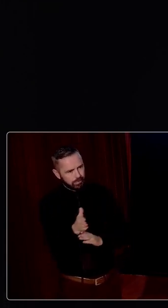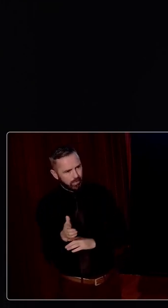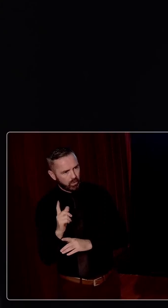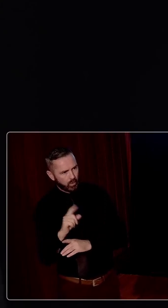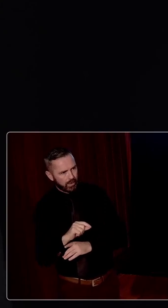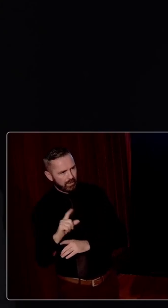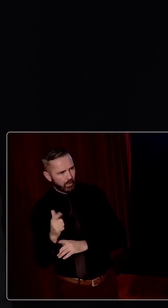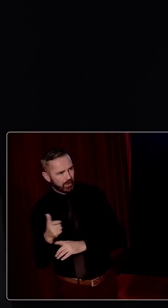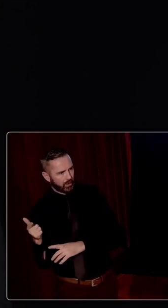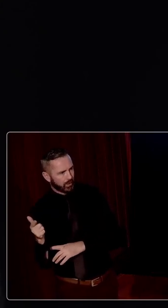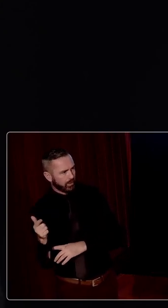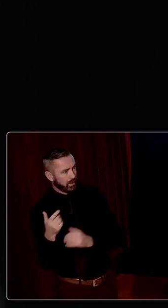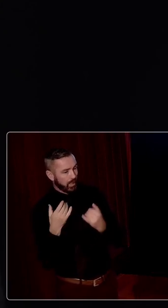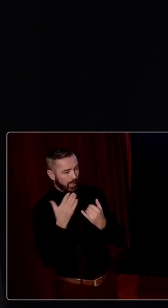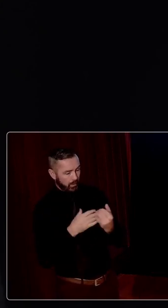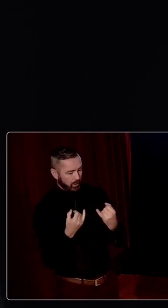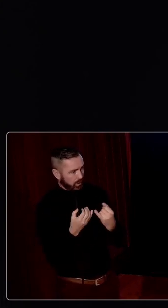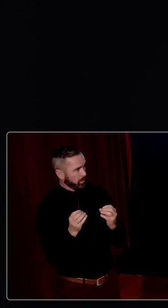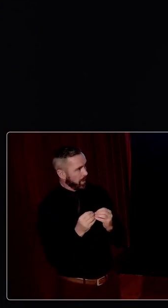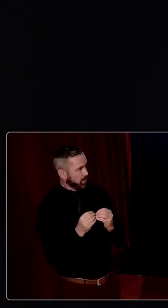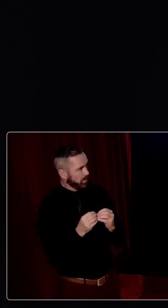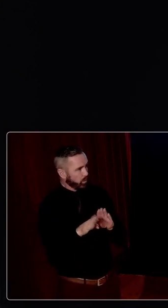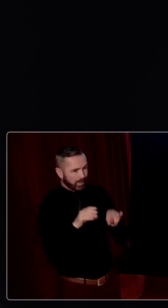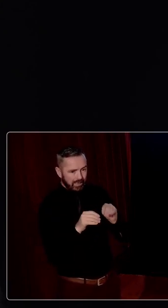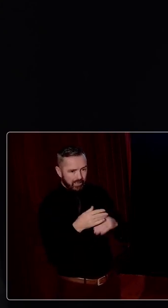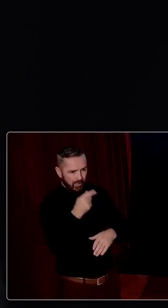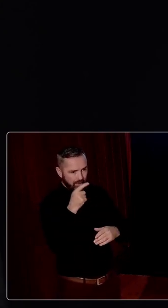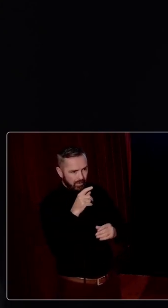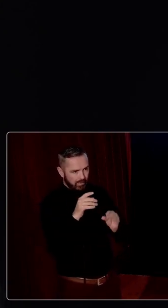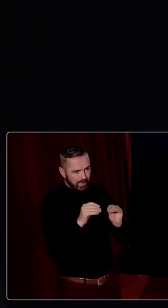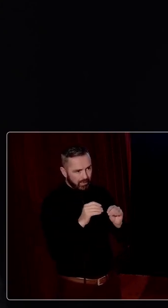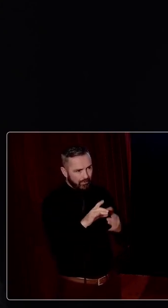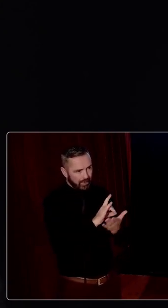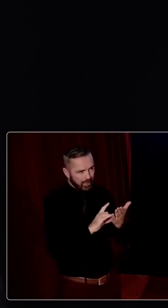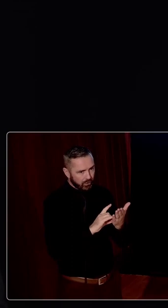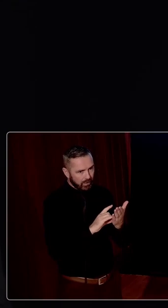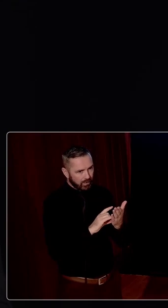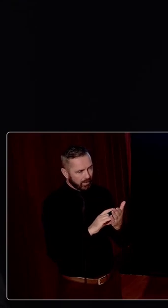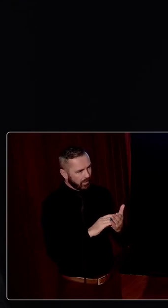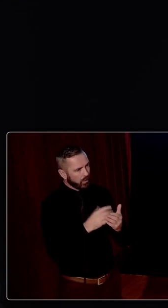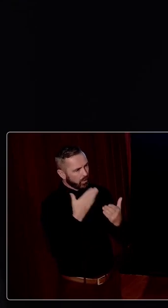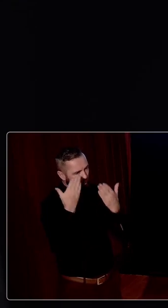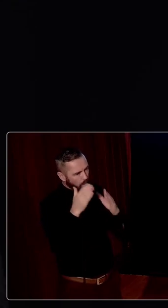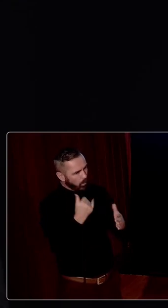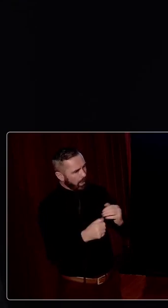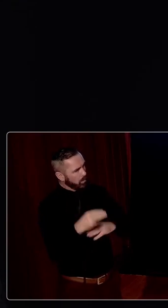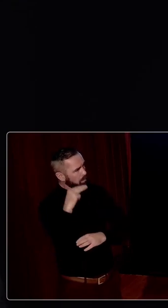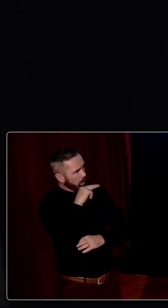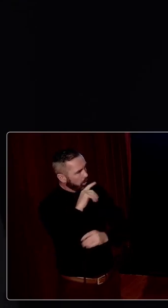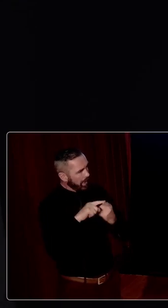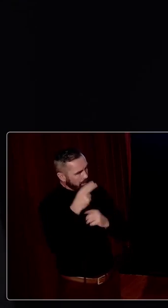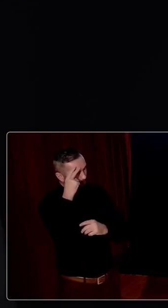through to 2022. As we just mentioned with the teaching of history, emphasising and underlining just how important an understanding